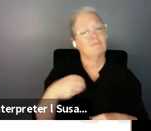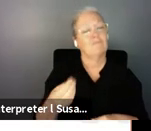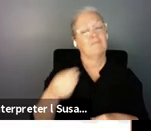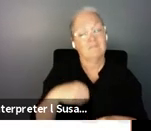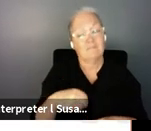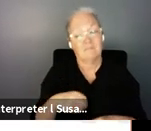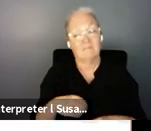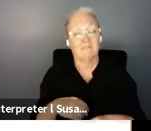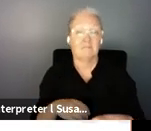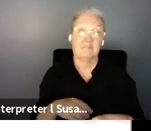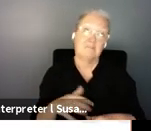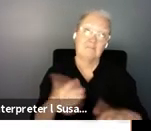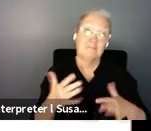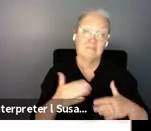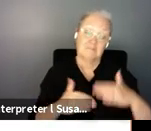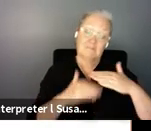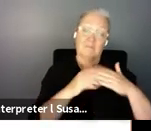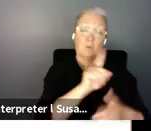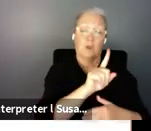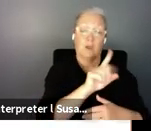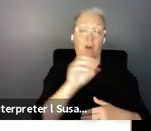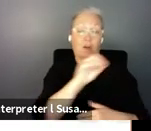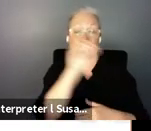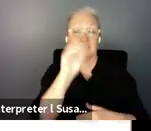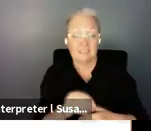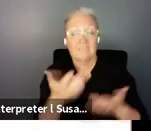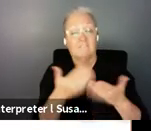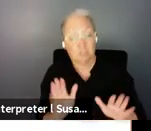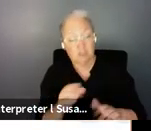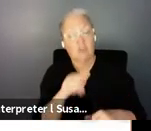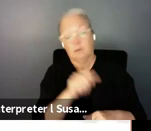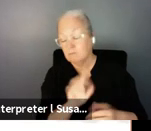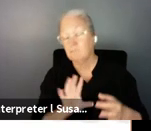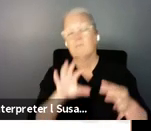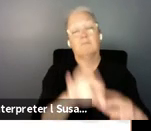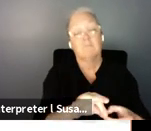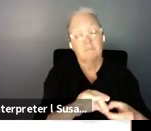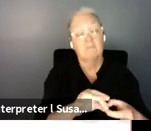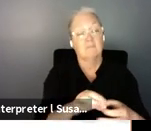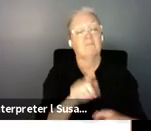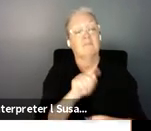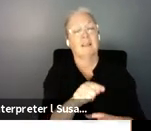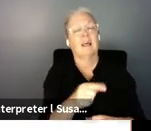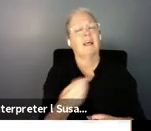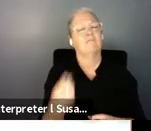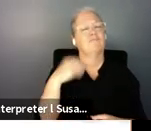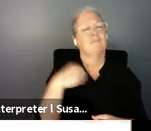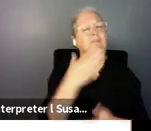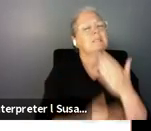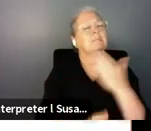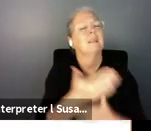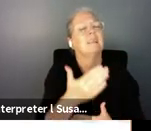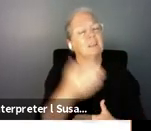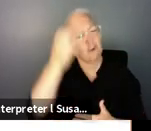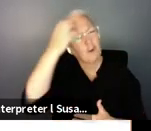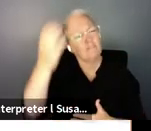of people with disabilities who are registered uh receive the uh disability allowance and the old age